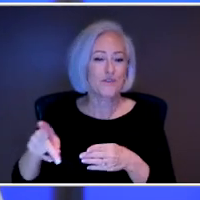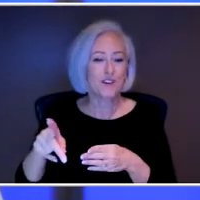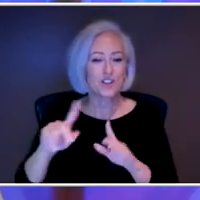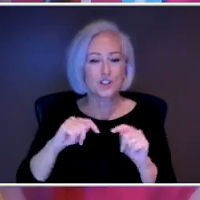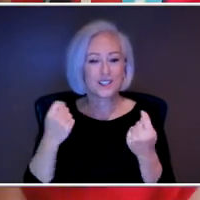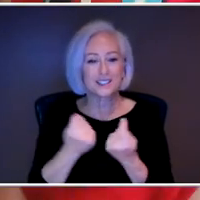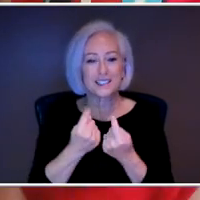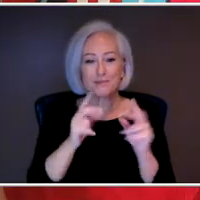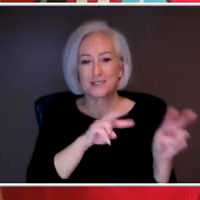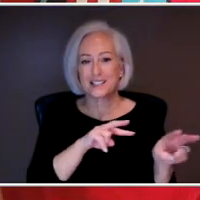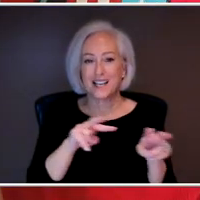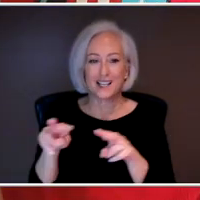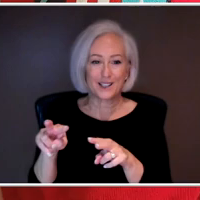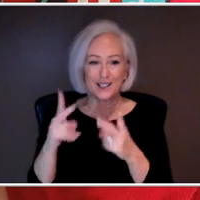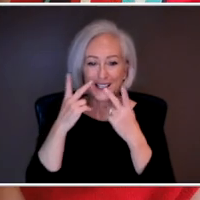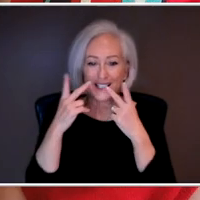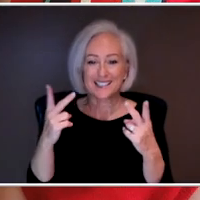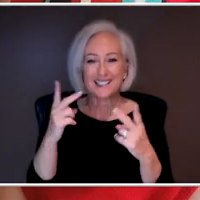you Monday.